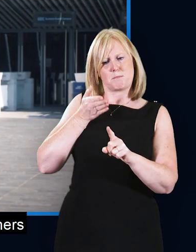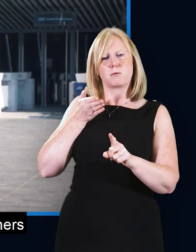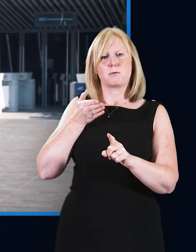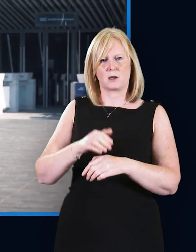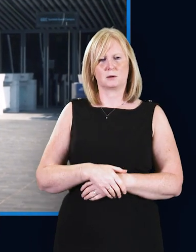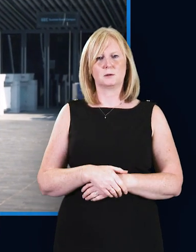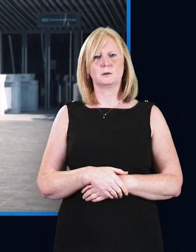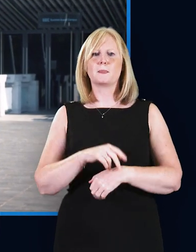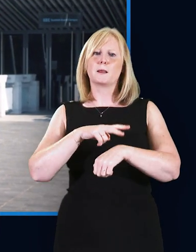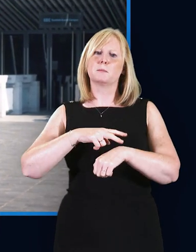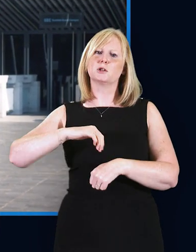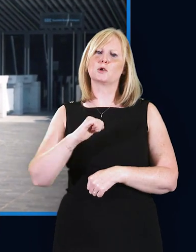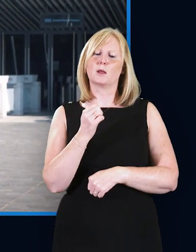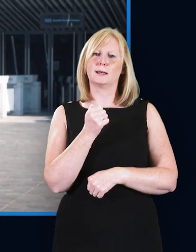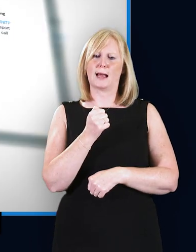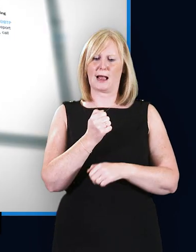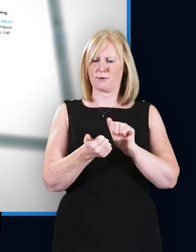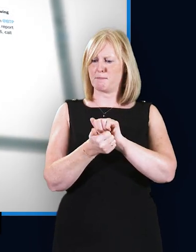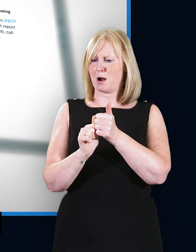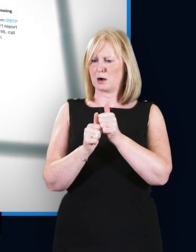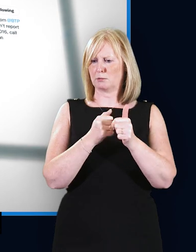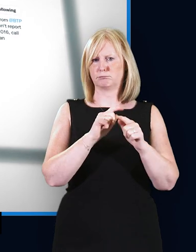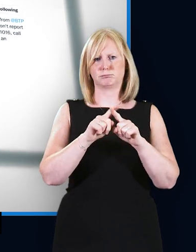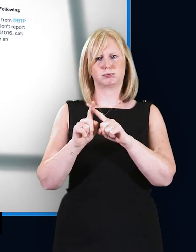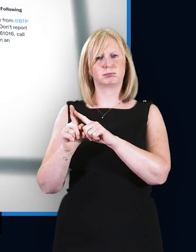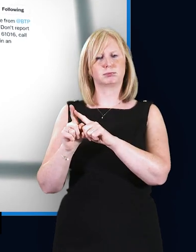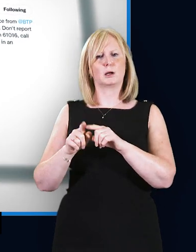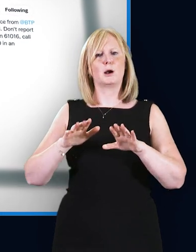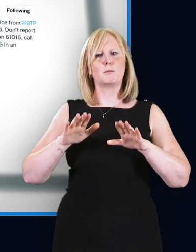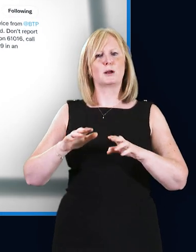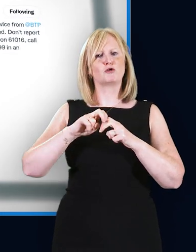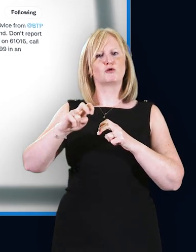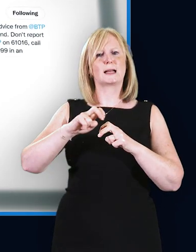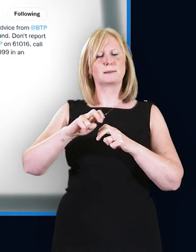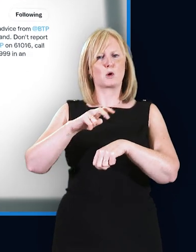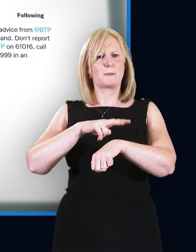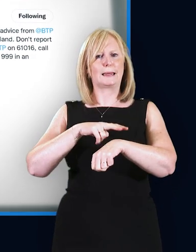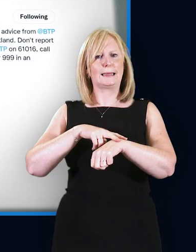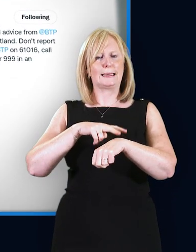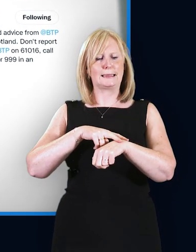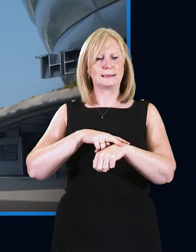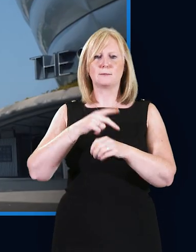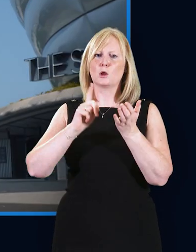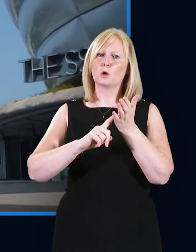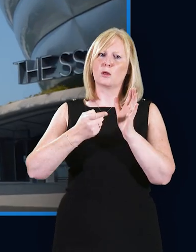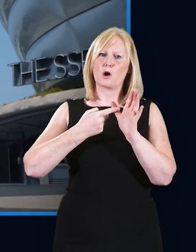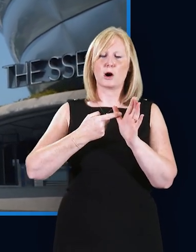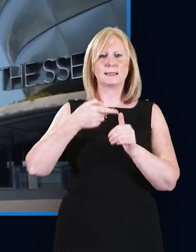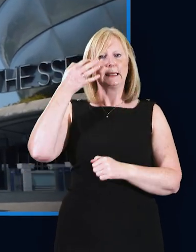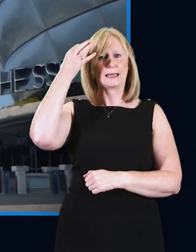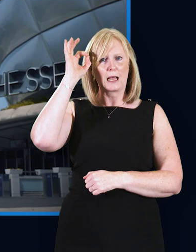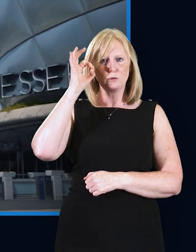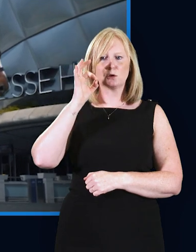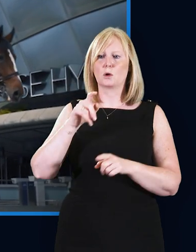with a range of partners during Project Servitor deployments, for example British Transport Police, local authorities and city councils and at key